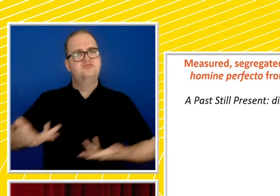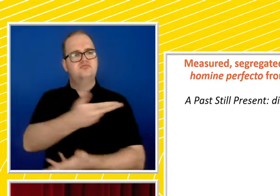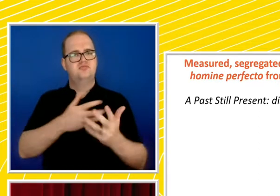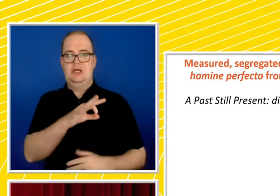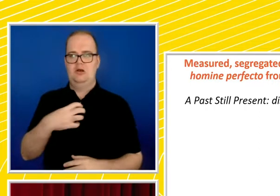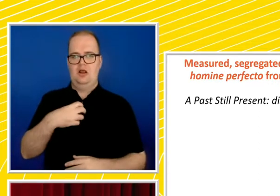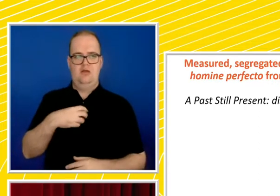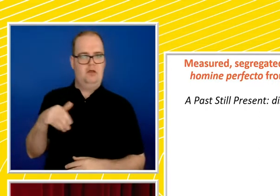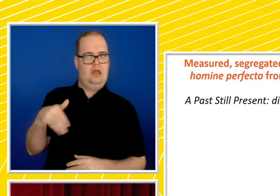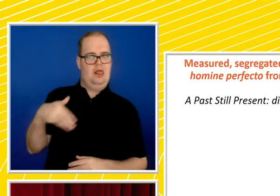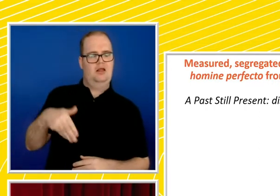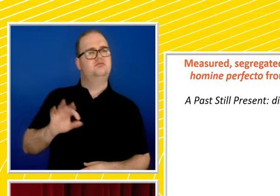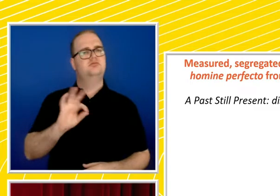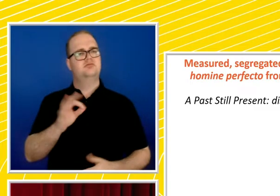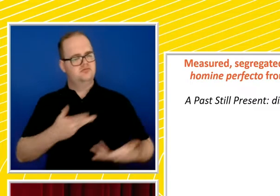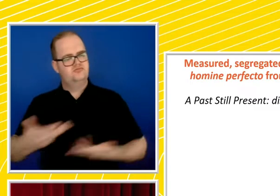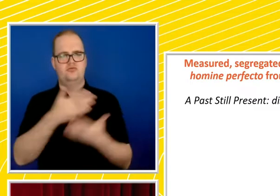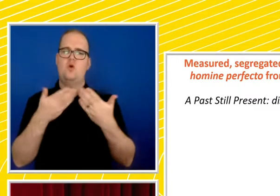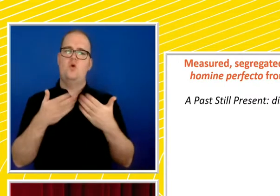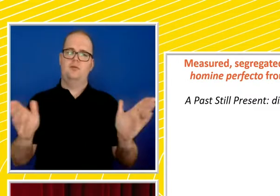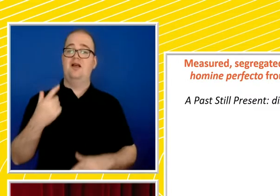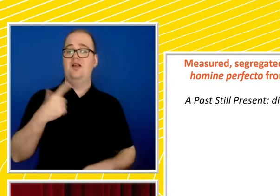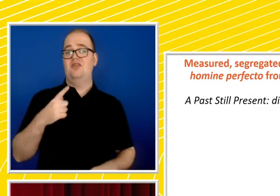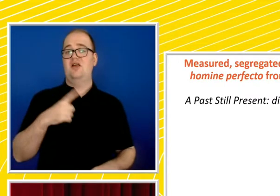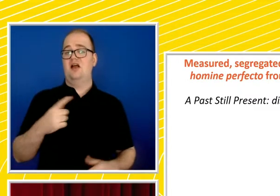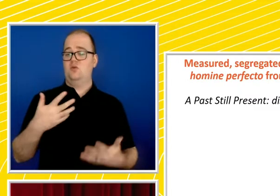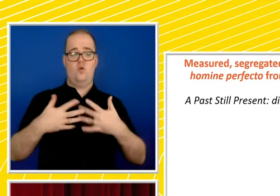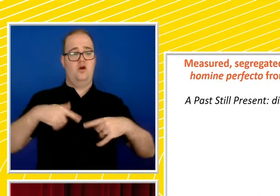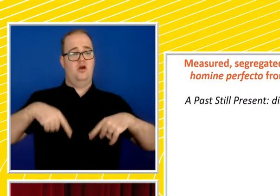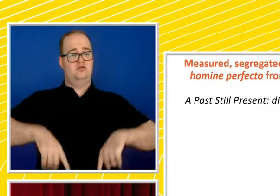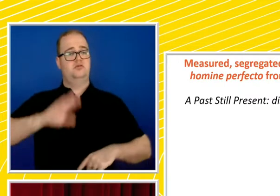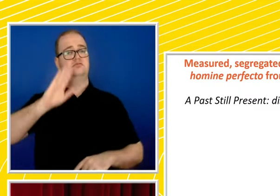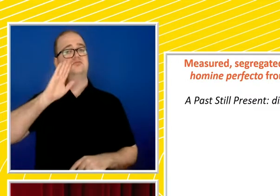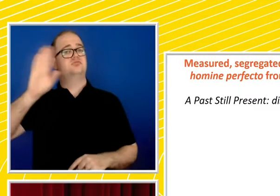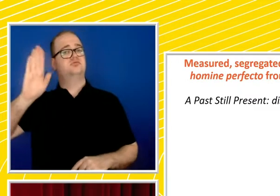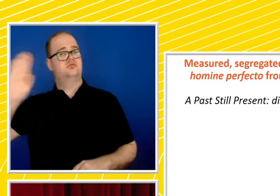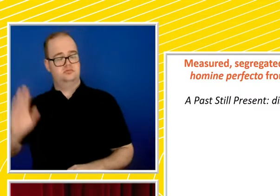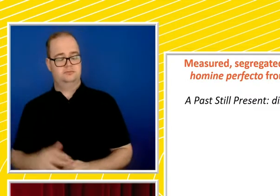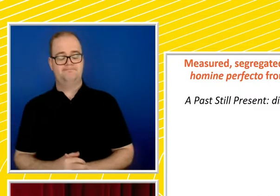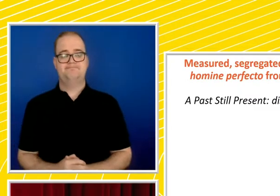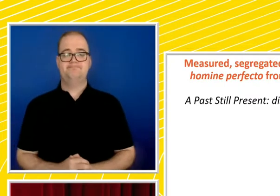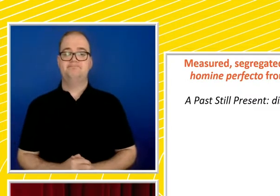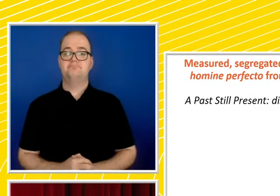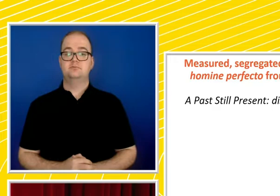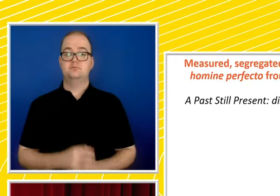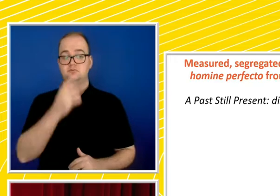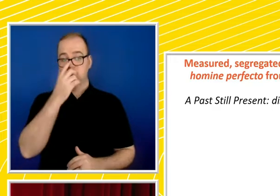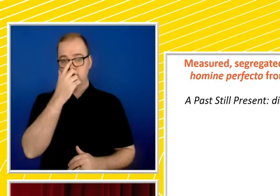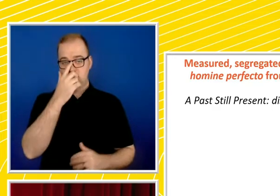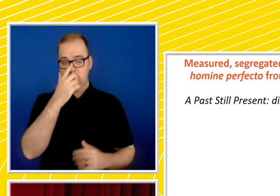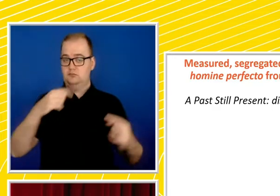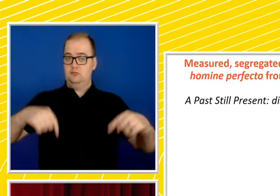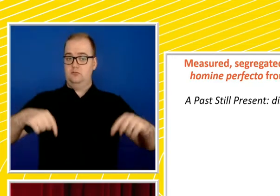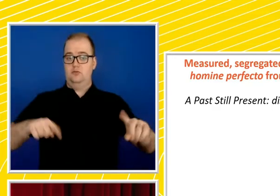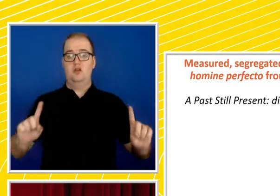it's in this light that we are holding this symposium and the webinar series. So this is the first in a series